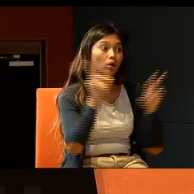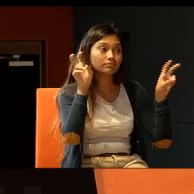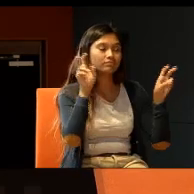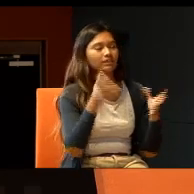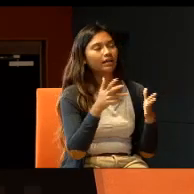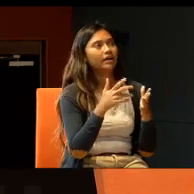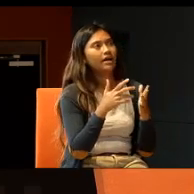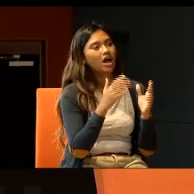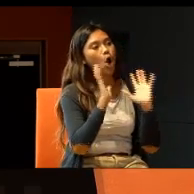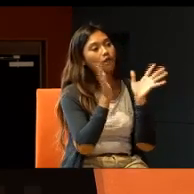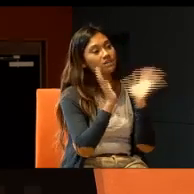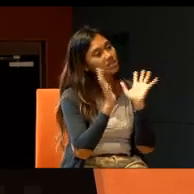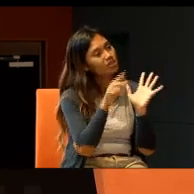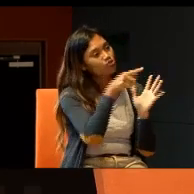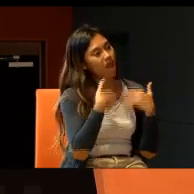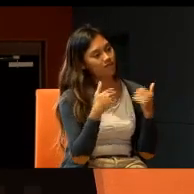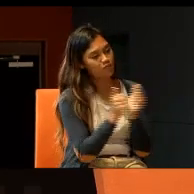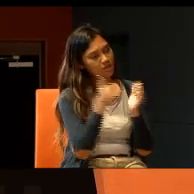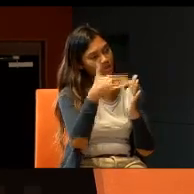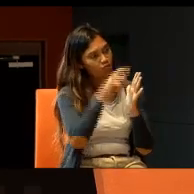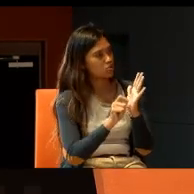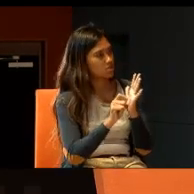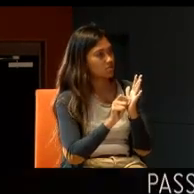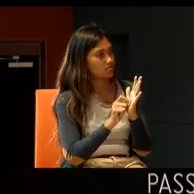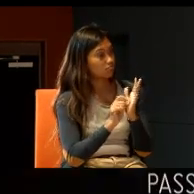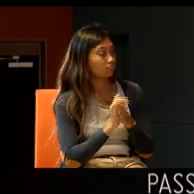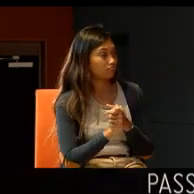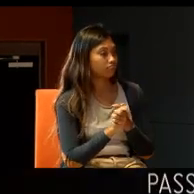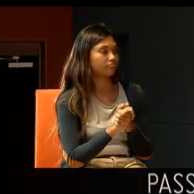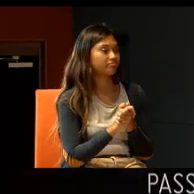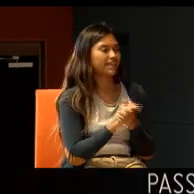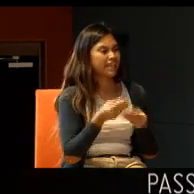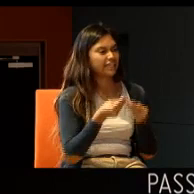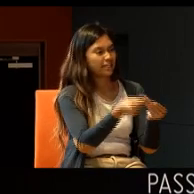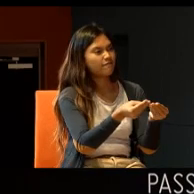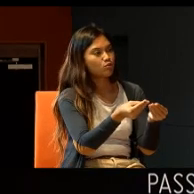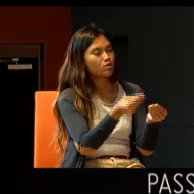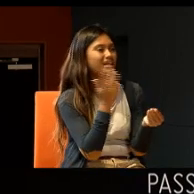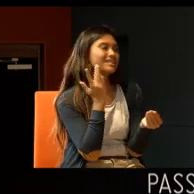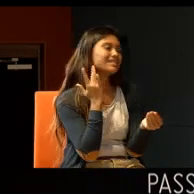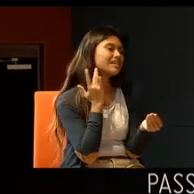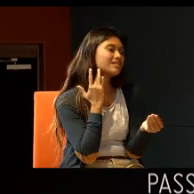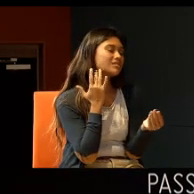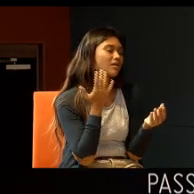conversations, that you may have had, with your students, that, gave you a sense, of,